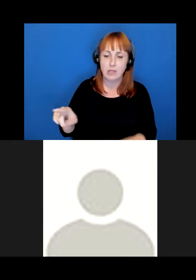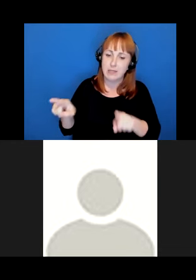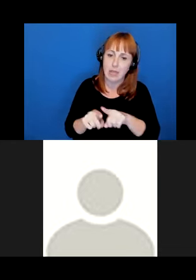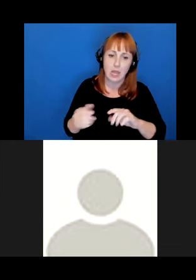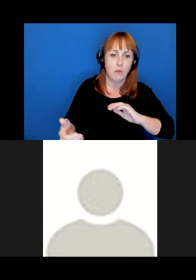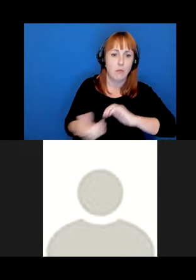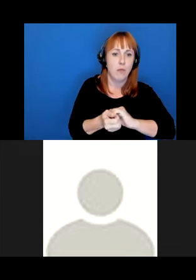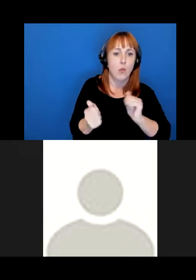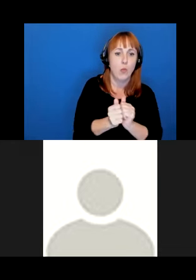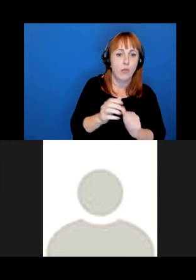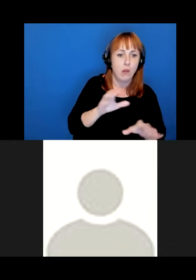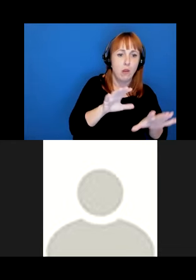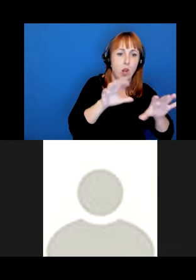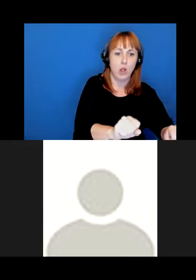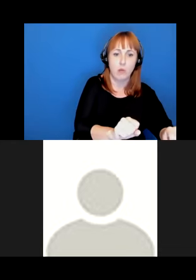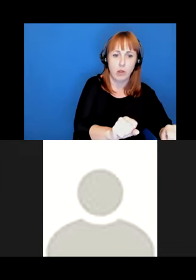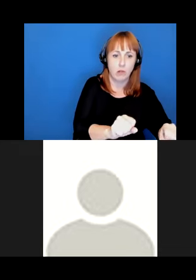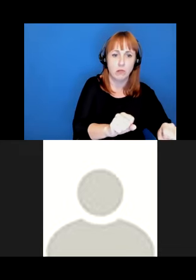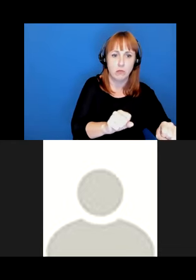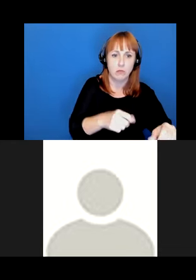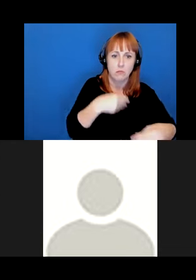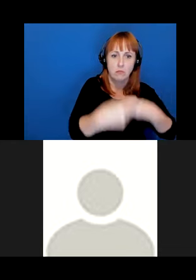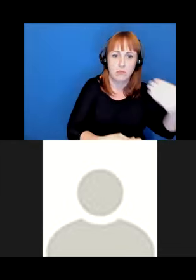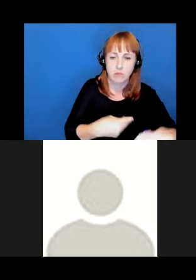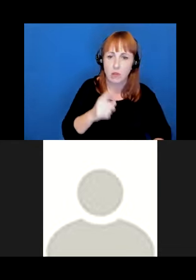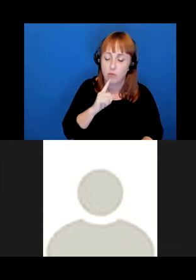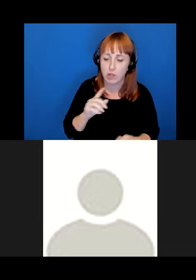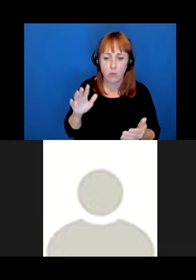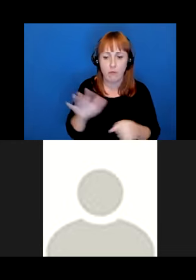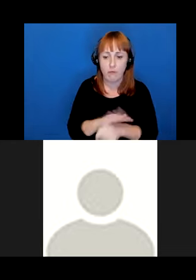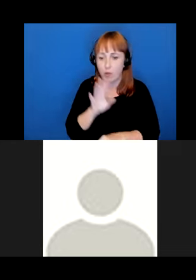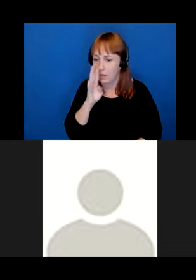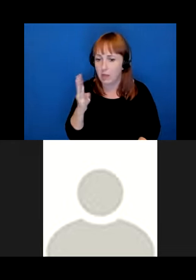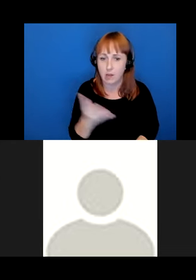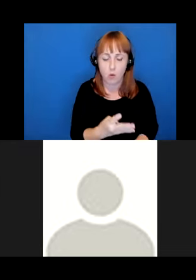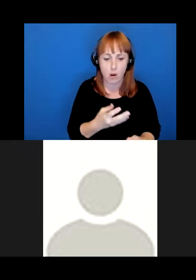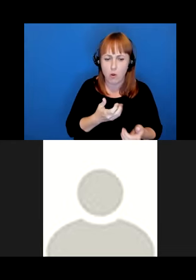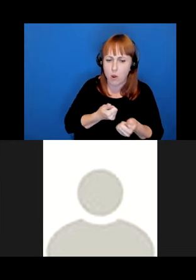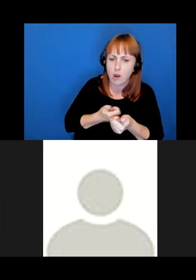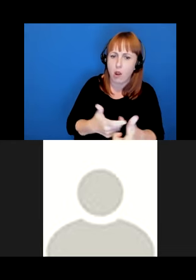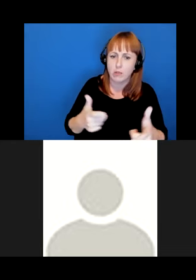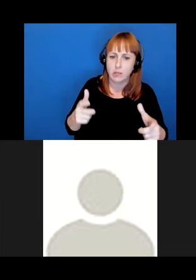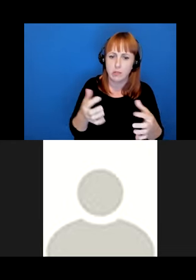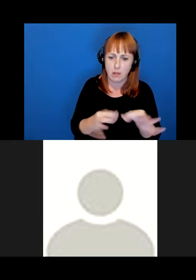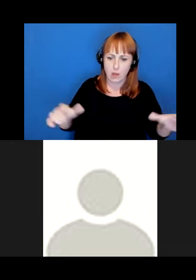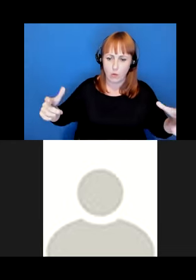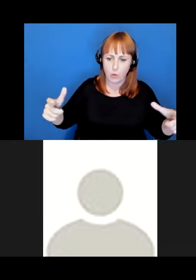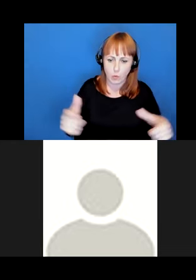a practice that draws attention away from sometimes even completely ignoring causes of endangerment and language dormancy.